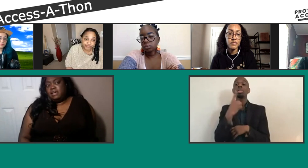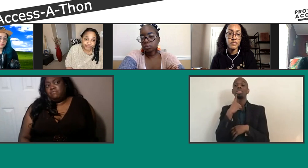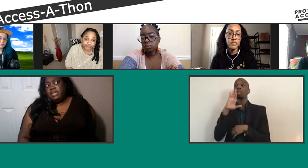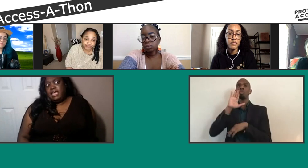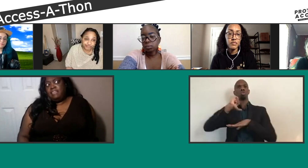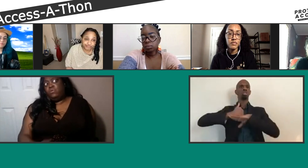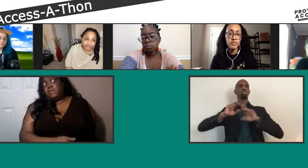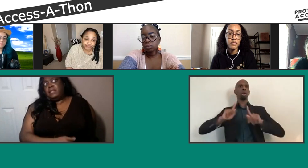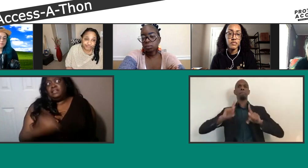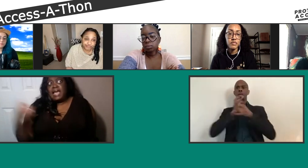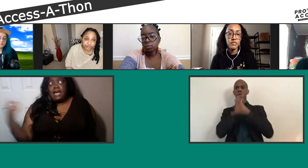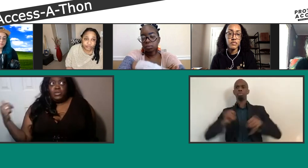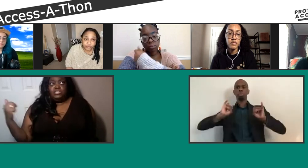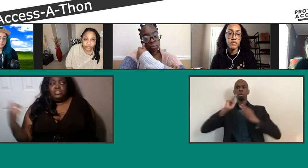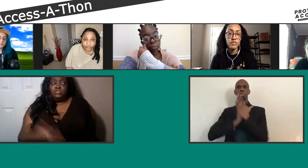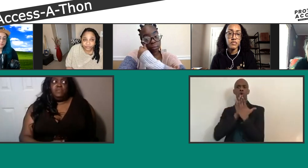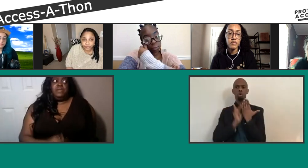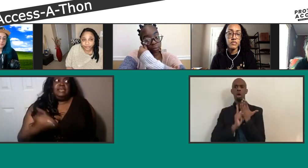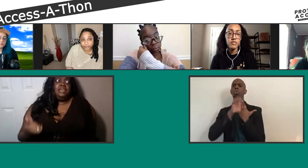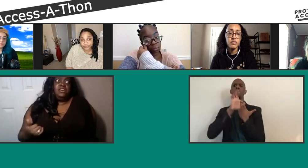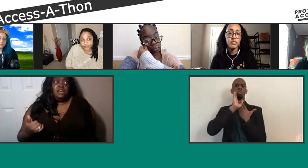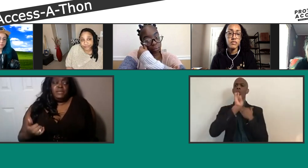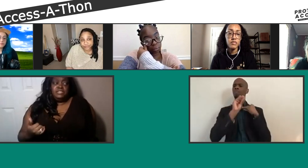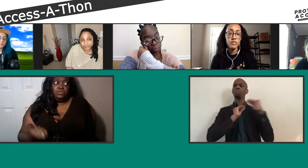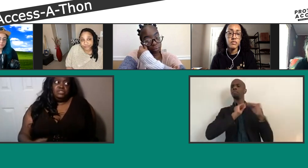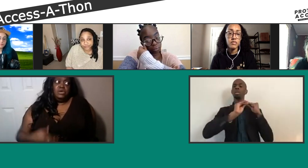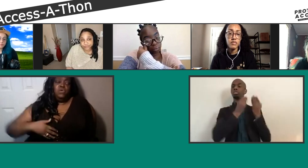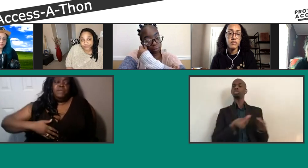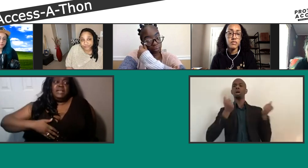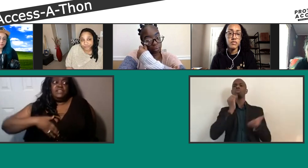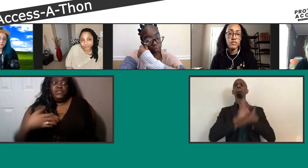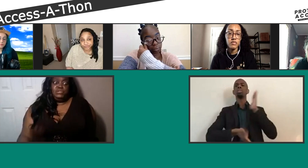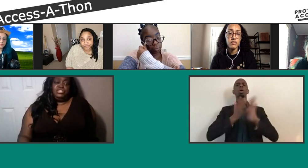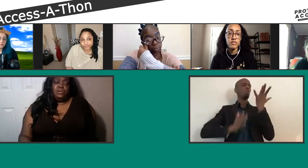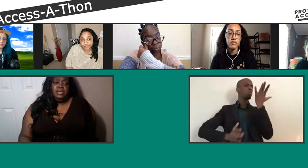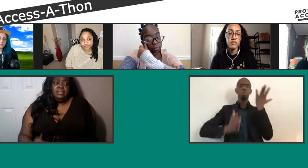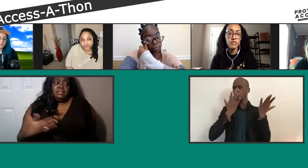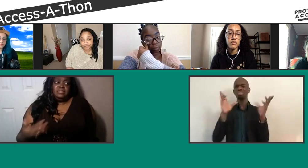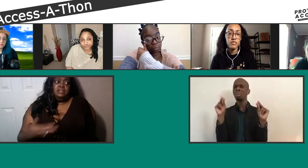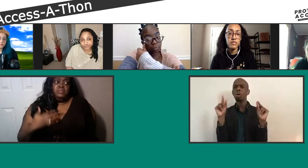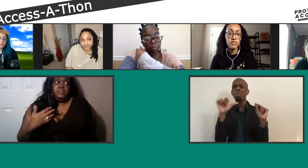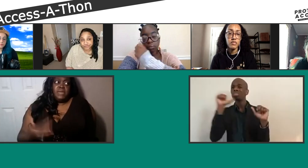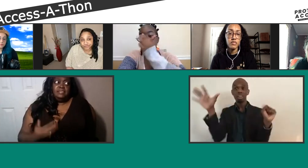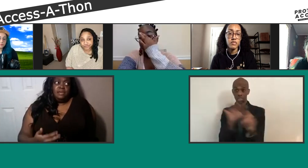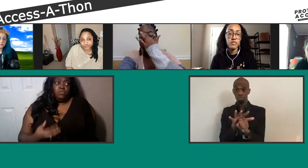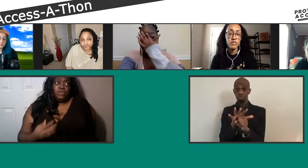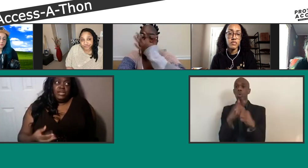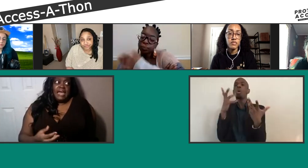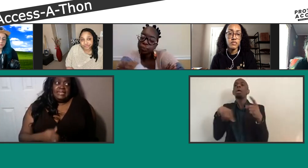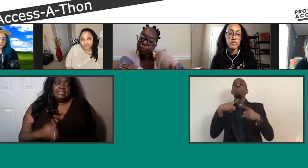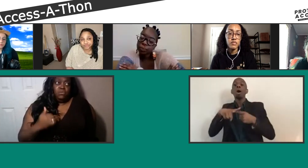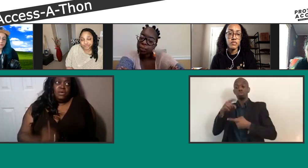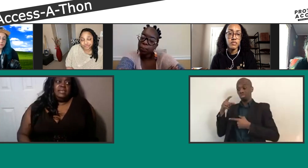to be enough. And then what about the outgoing students? What about the incoming students? What about the future that is going to make them